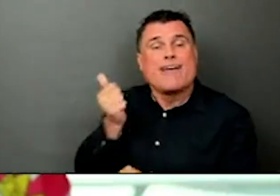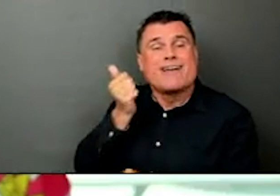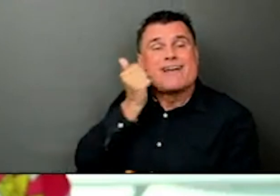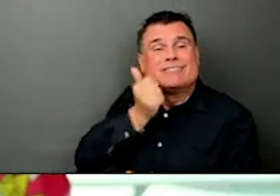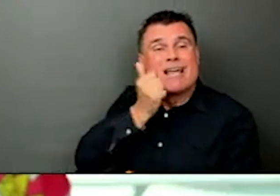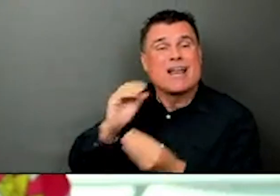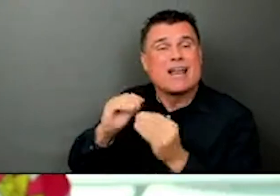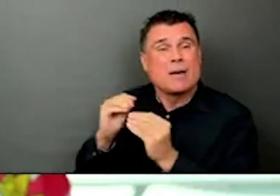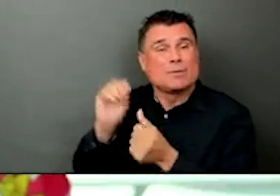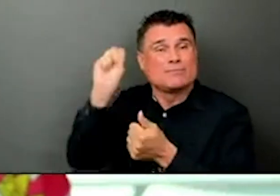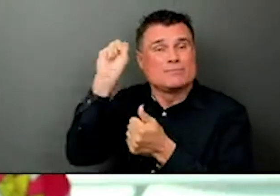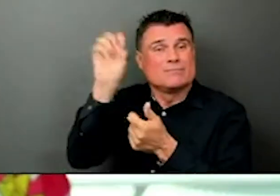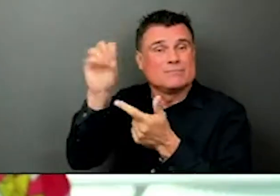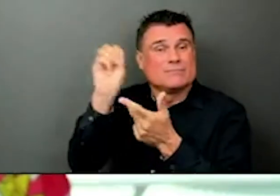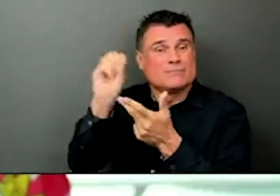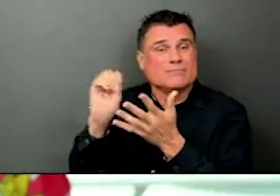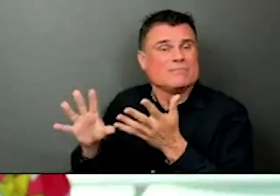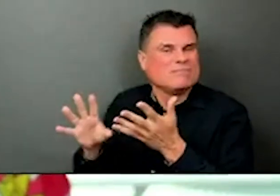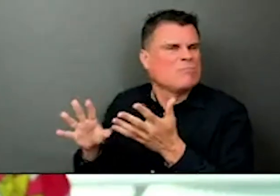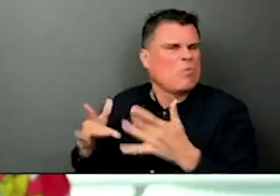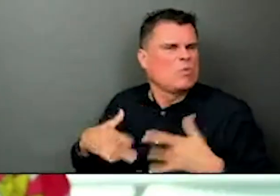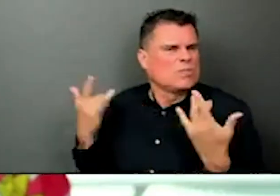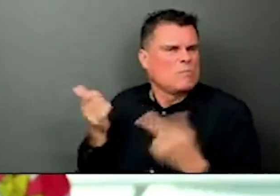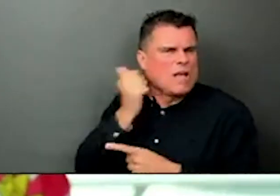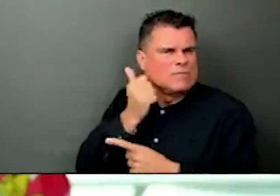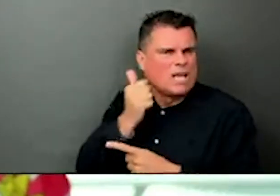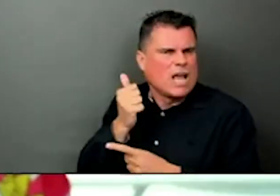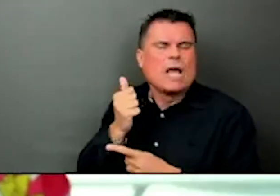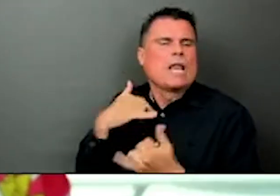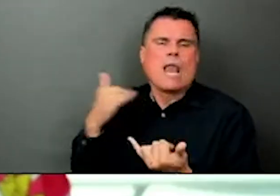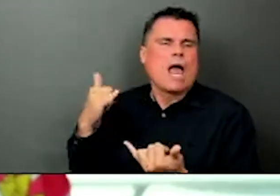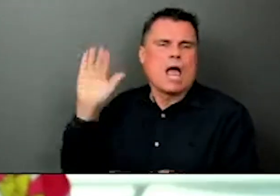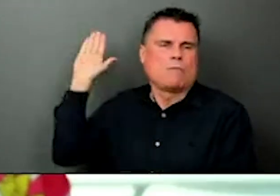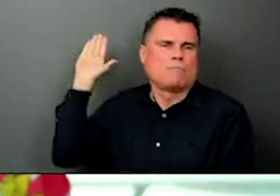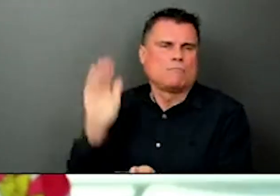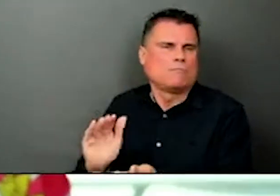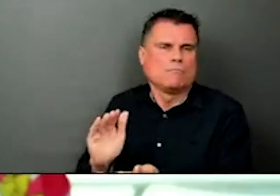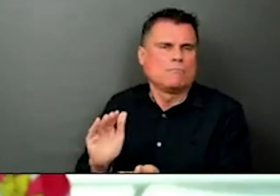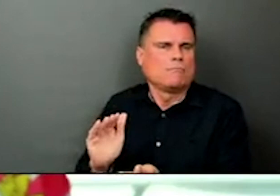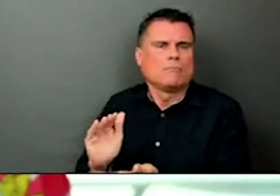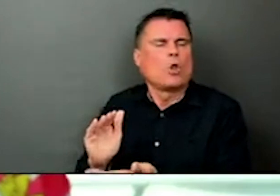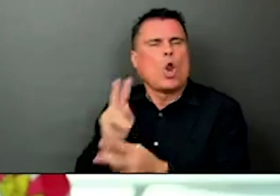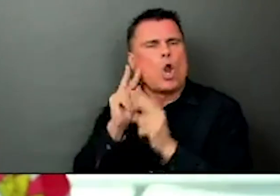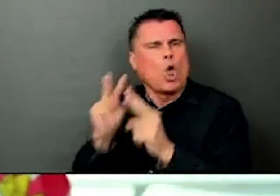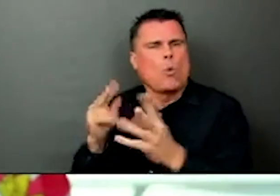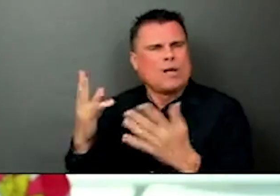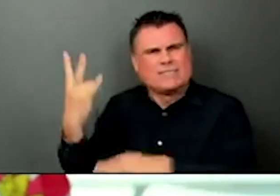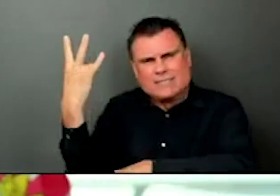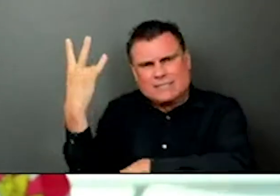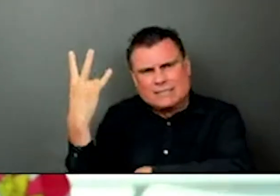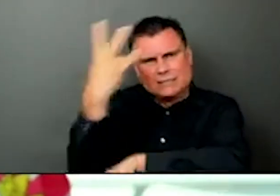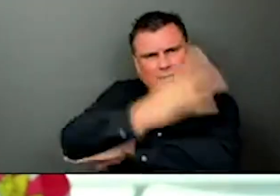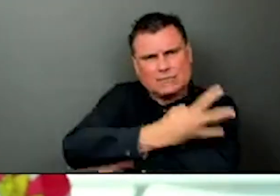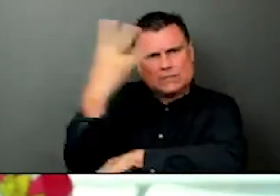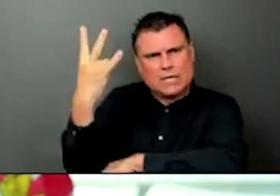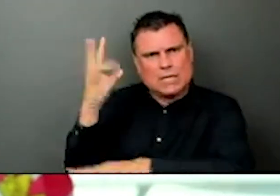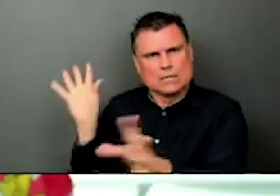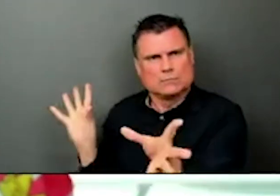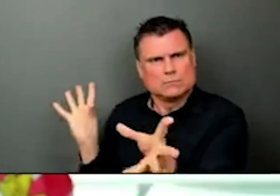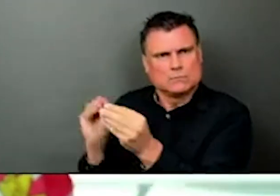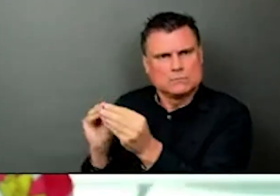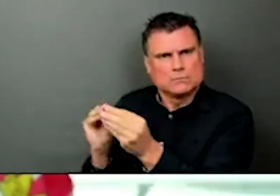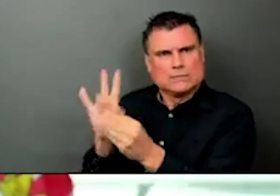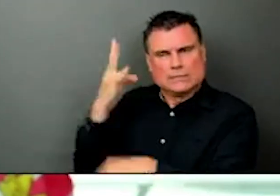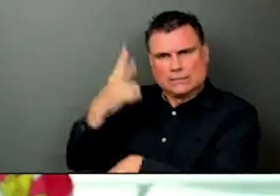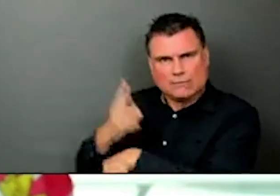meaningful. Rather, seven-day averages and long-term trends are going to be better indicators of our progress. From a